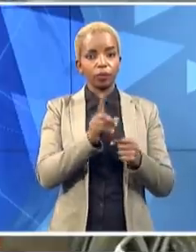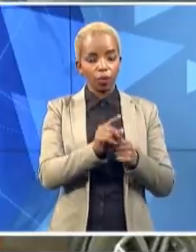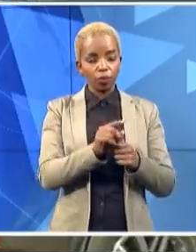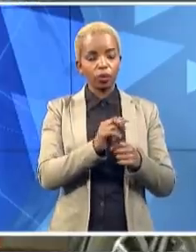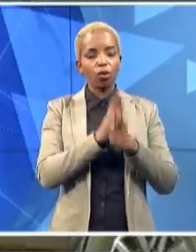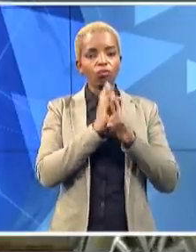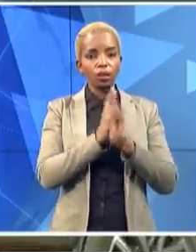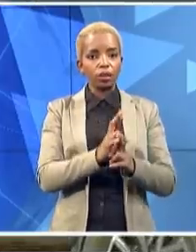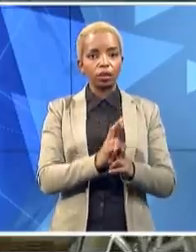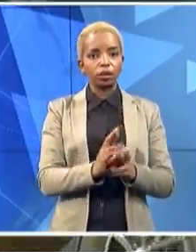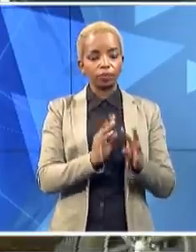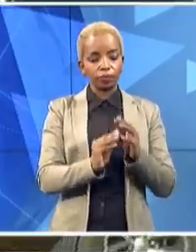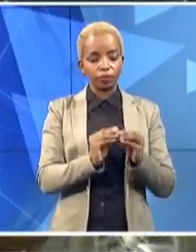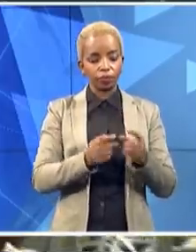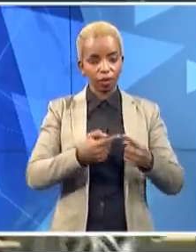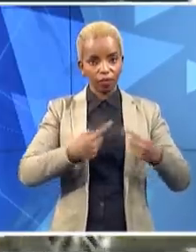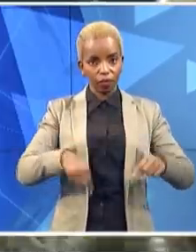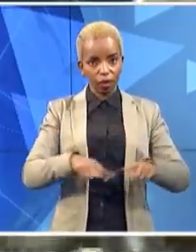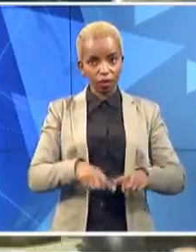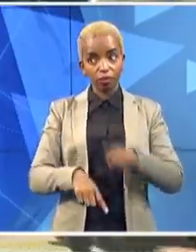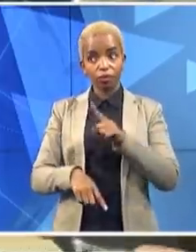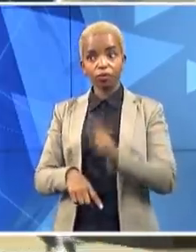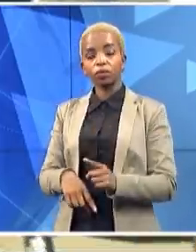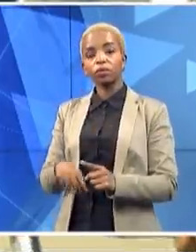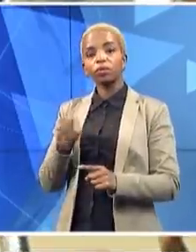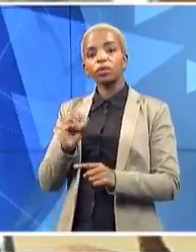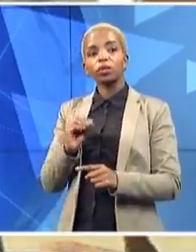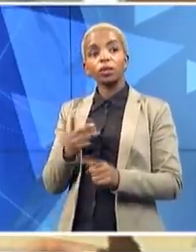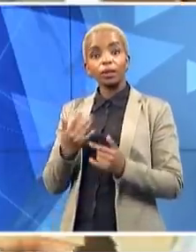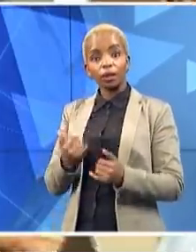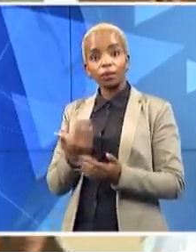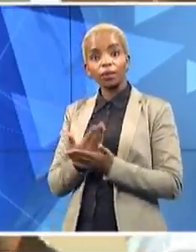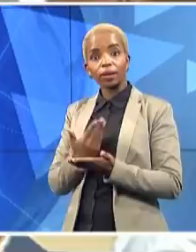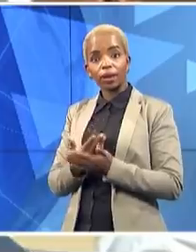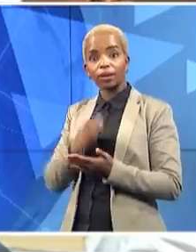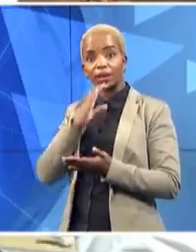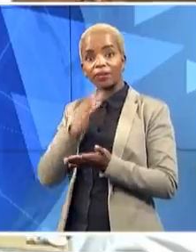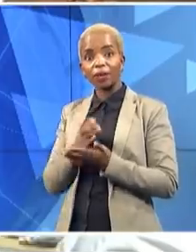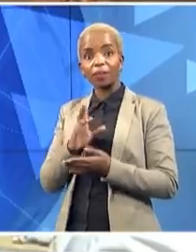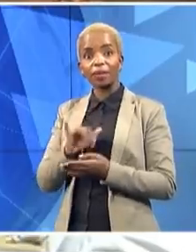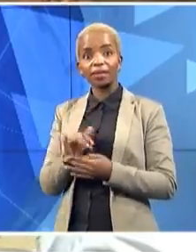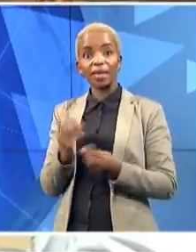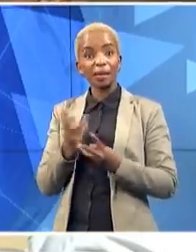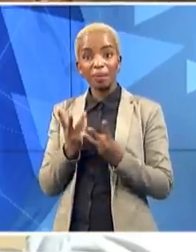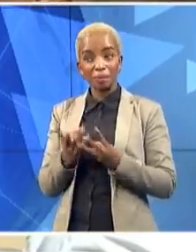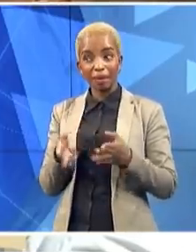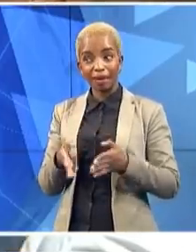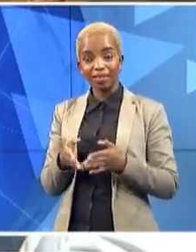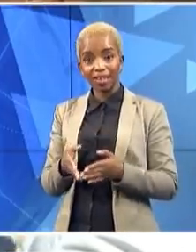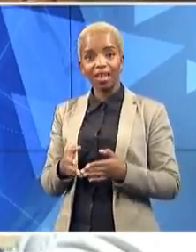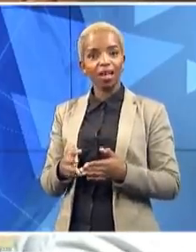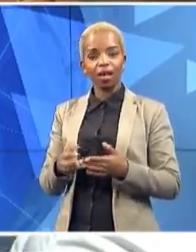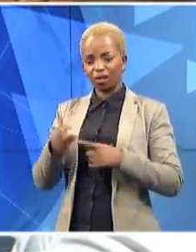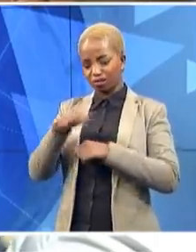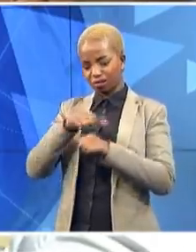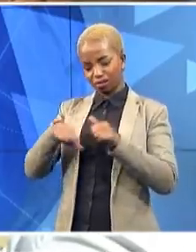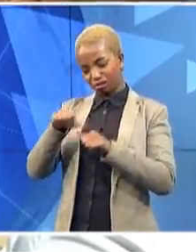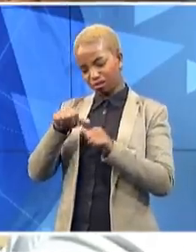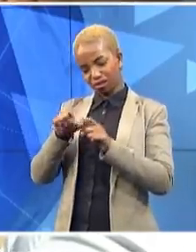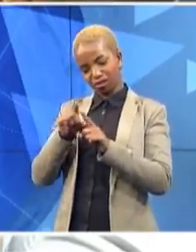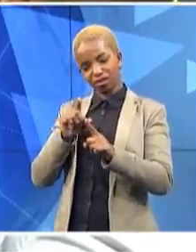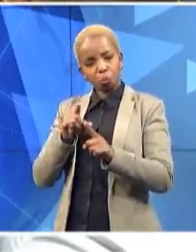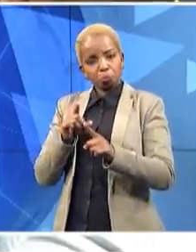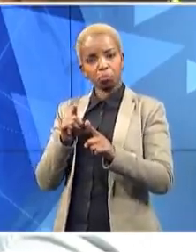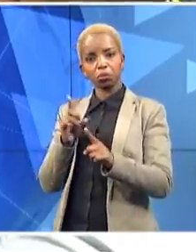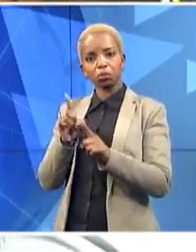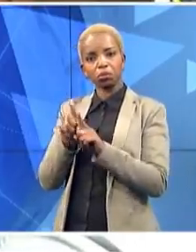tell that it's a bit chaotic. People are not really maintaining the social distancing. How dangerous is it and how important is it for this awareness and for people